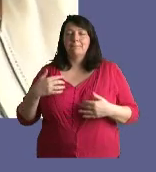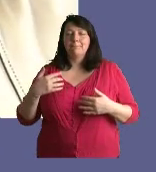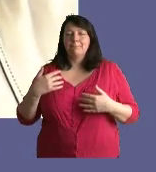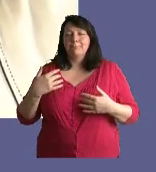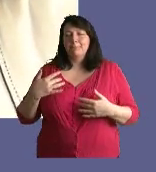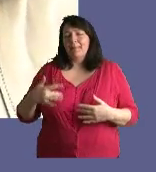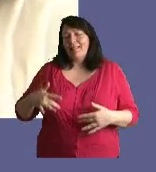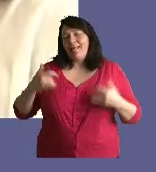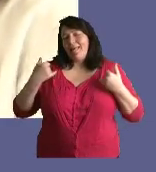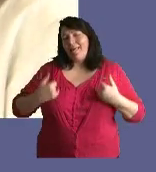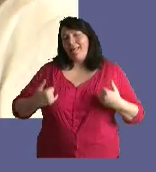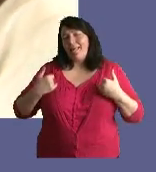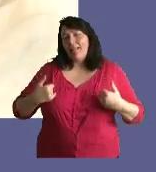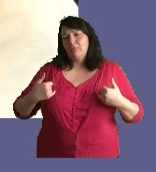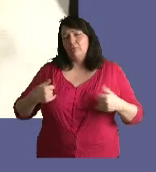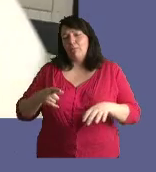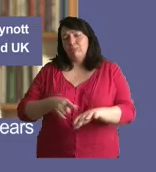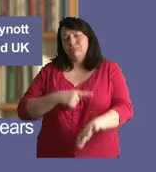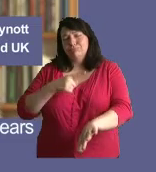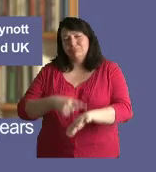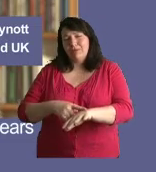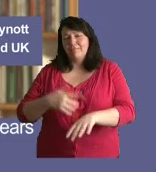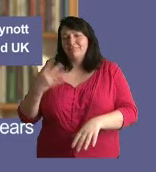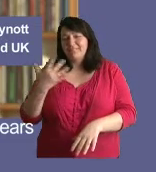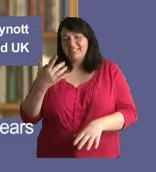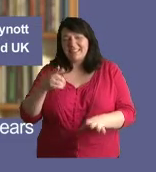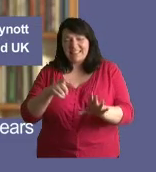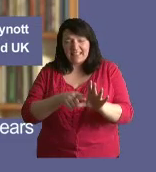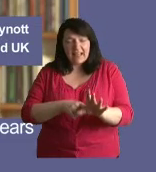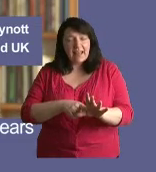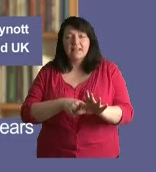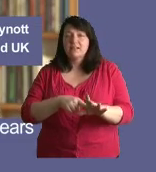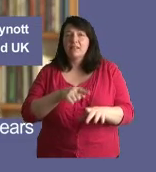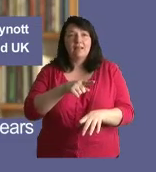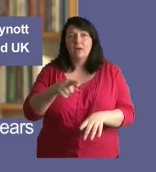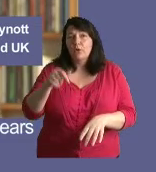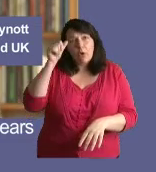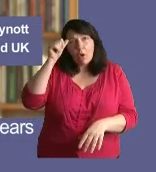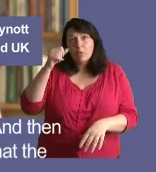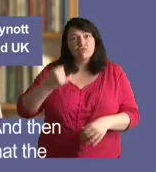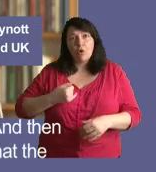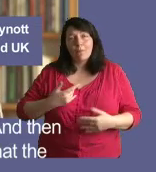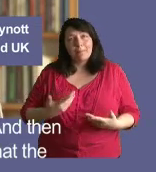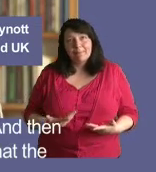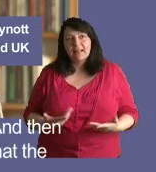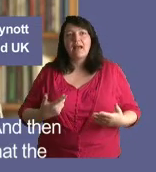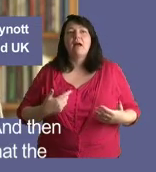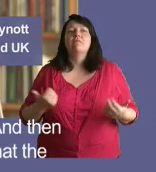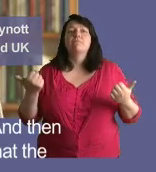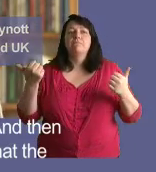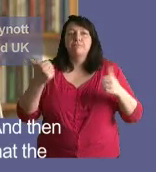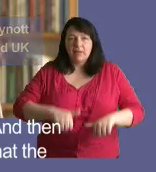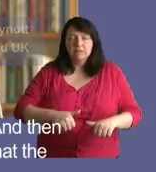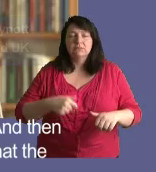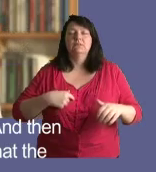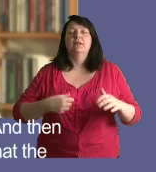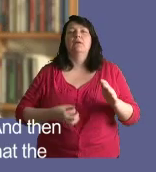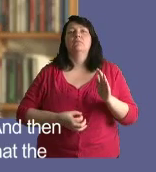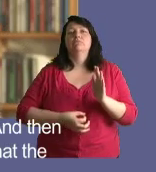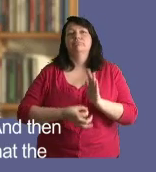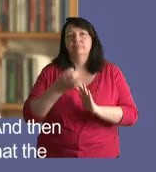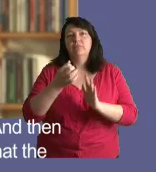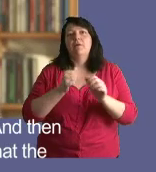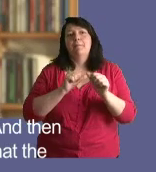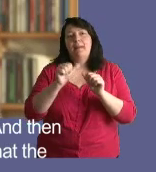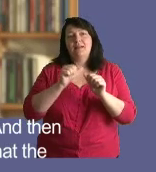I'd been ill for such a long time about 15 years and nobody knew what was wrong with me and then eventually when I